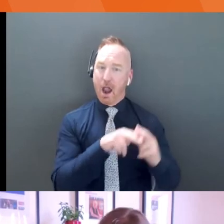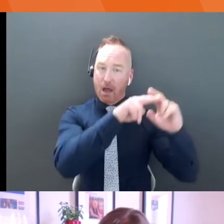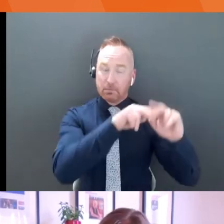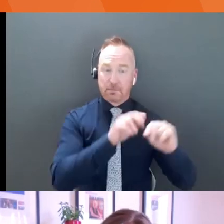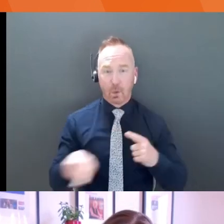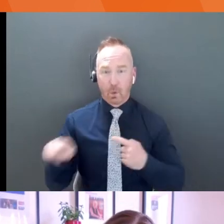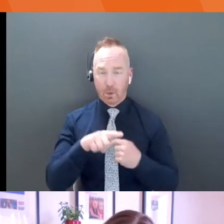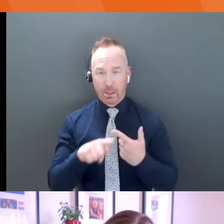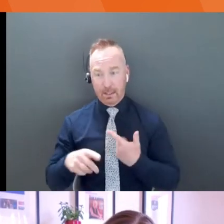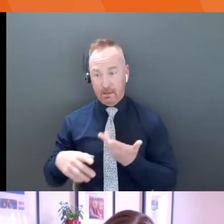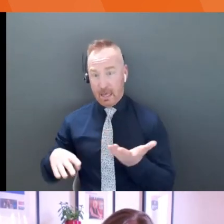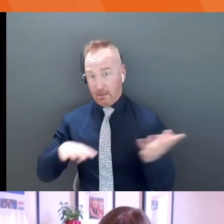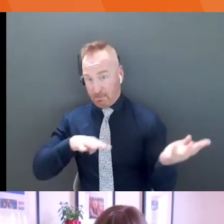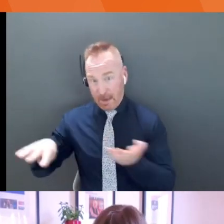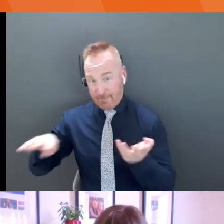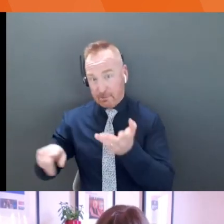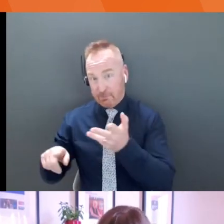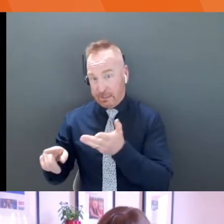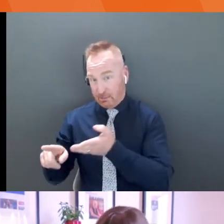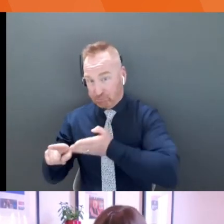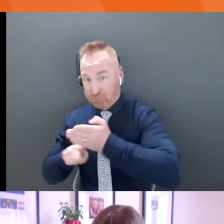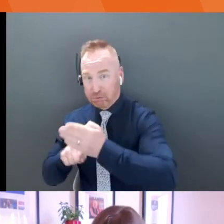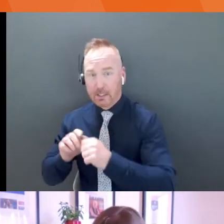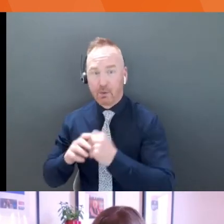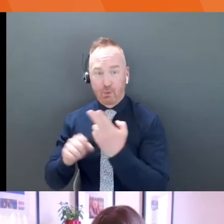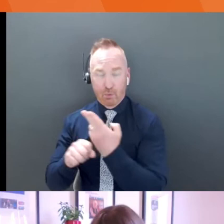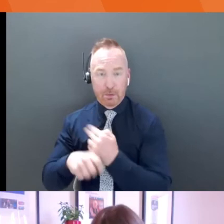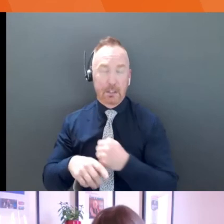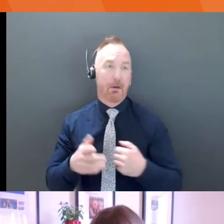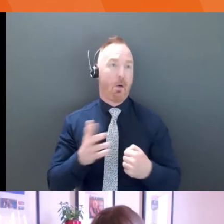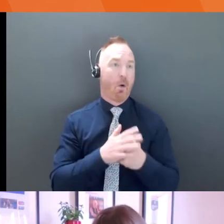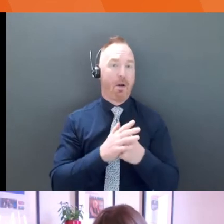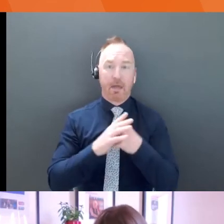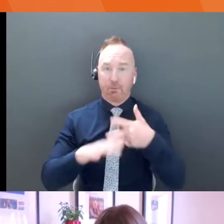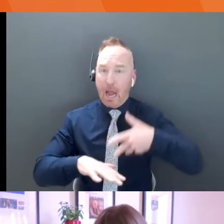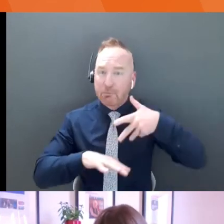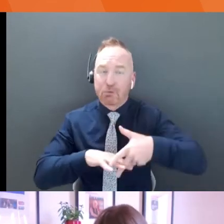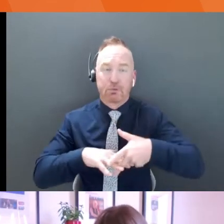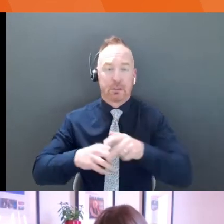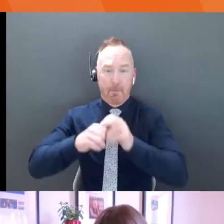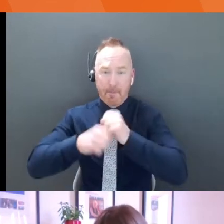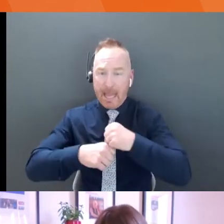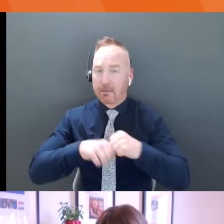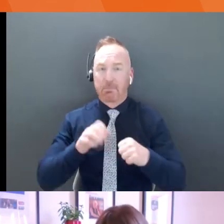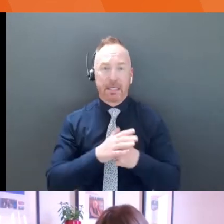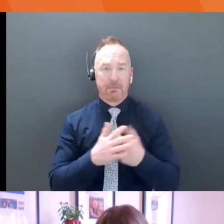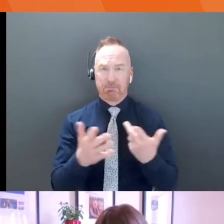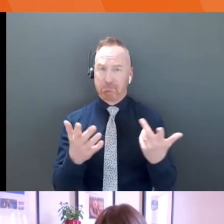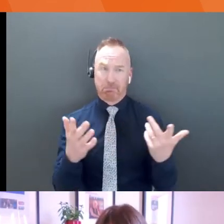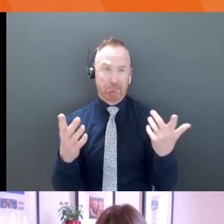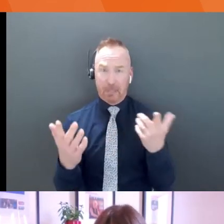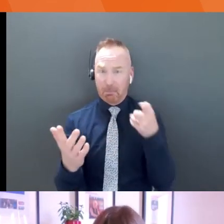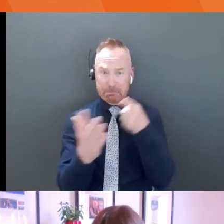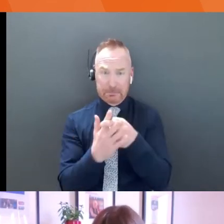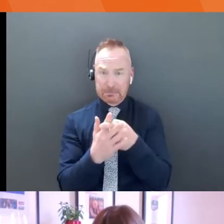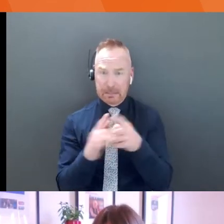manufacturing space, uh, and you're, and which is bricks and mortar, I mean, you're still making the same case, which is that in order